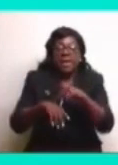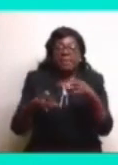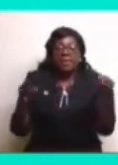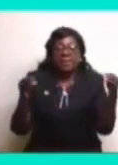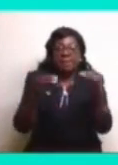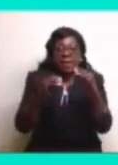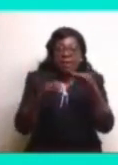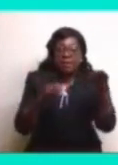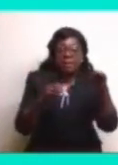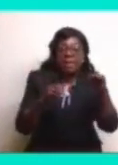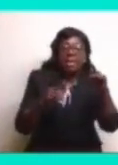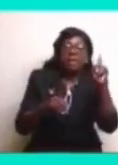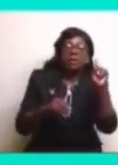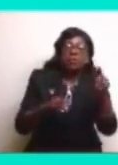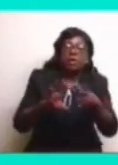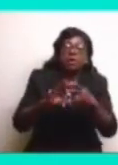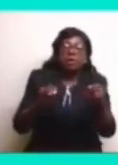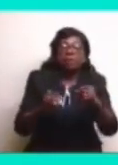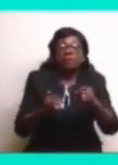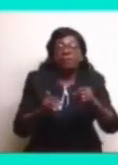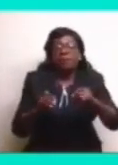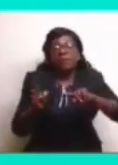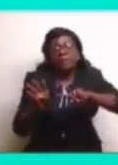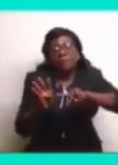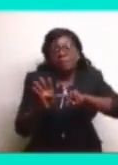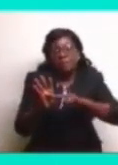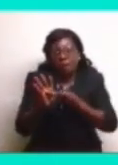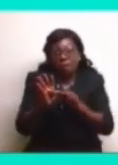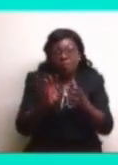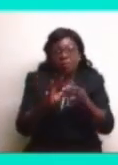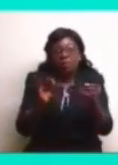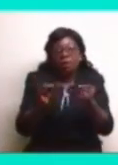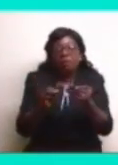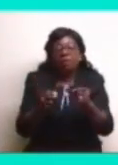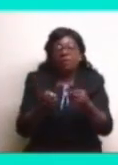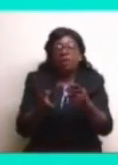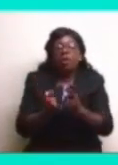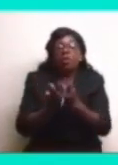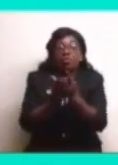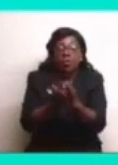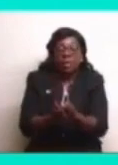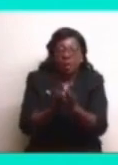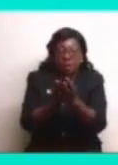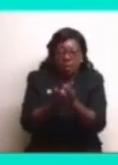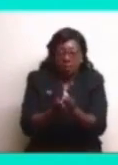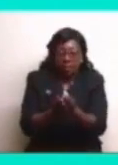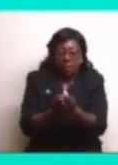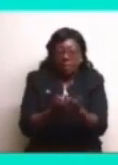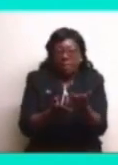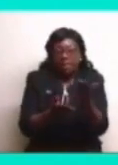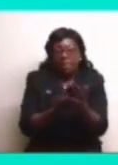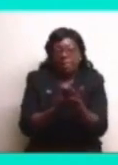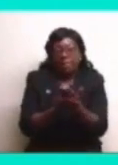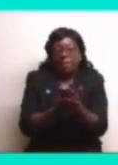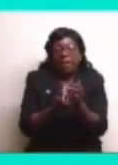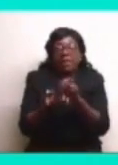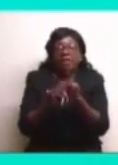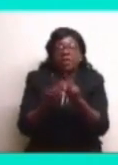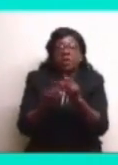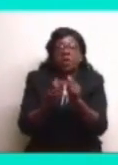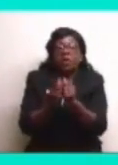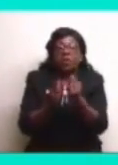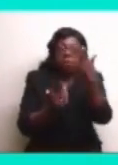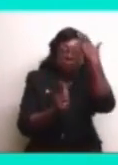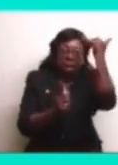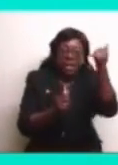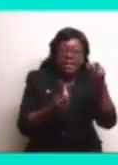of the regatta back in the 1950s and got the opportunity, again, to have an exchange with why they